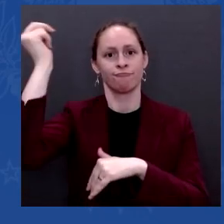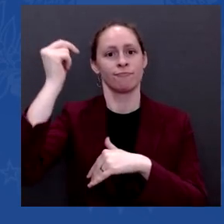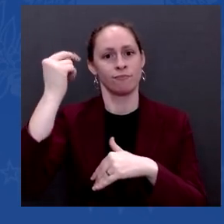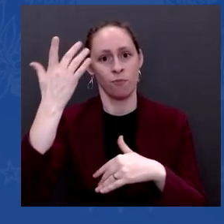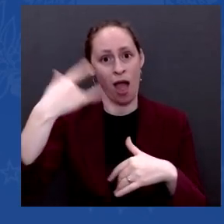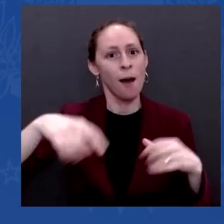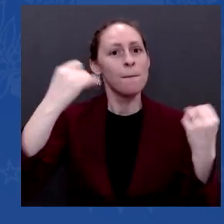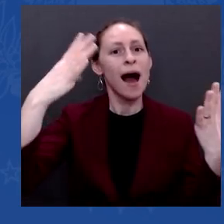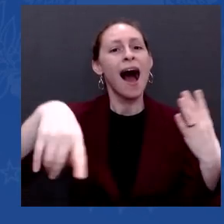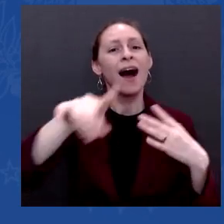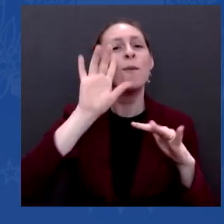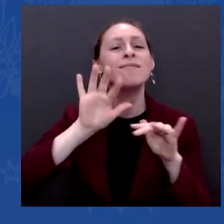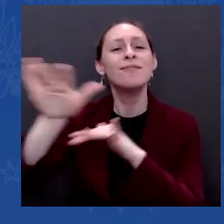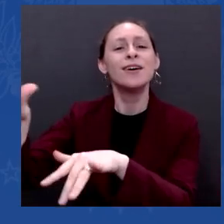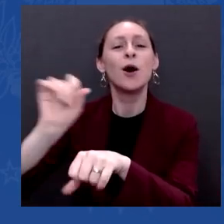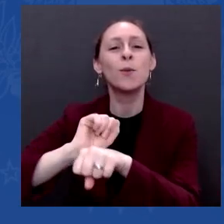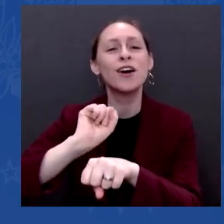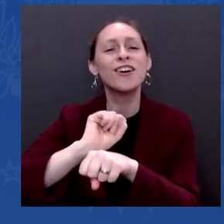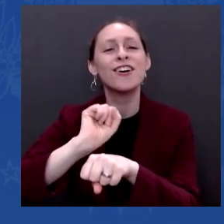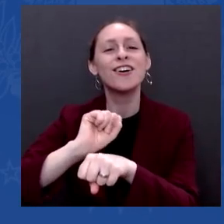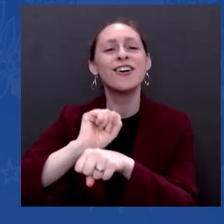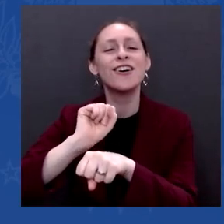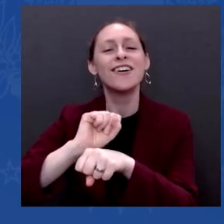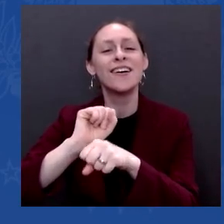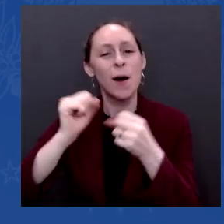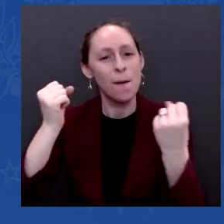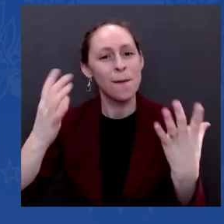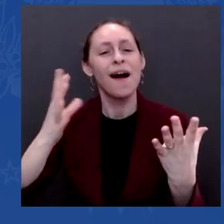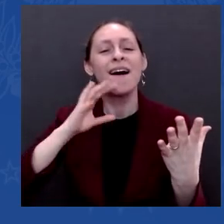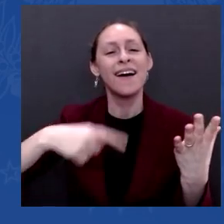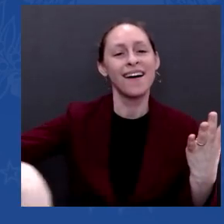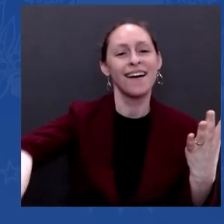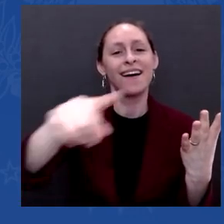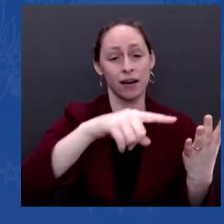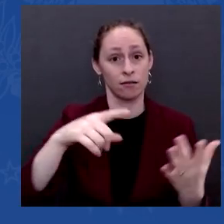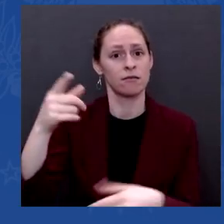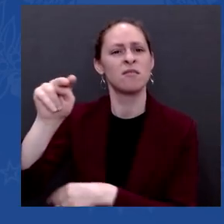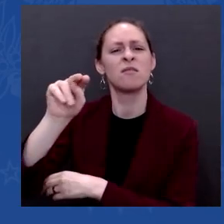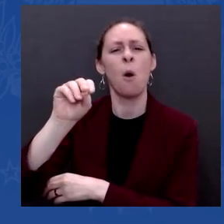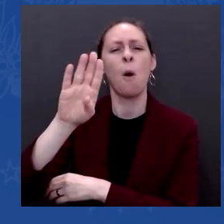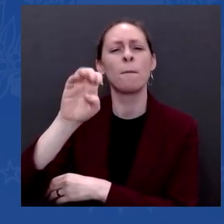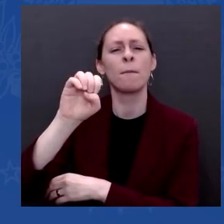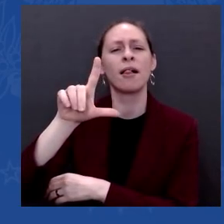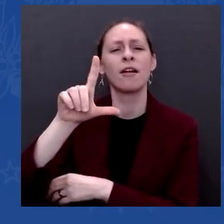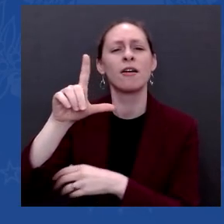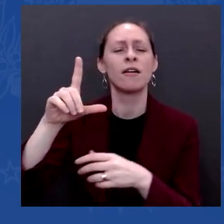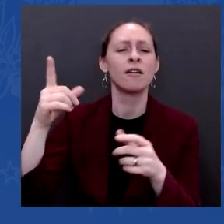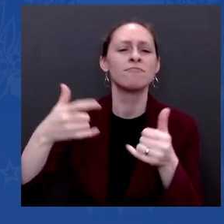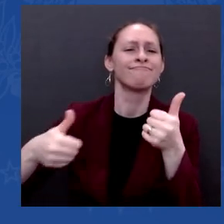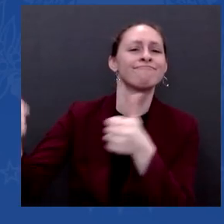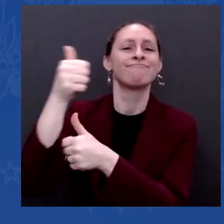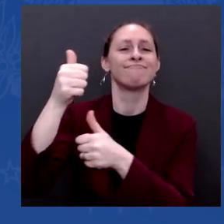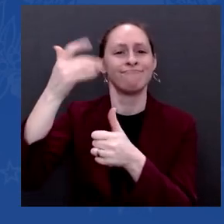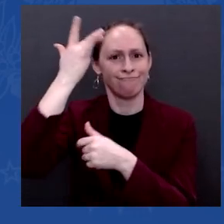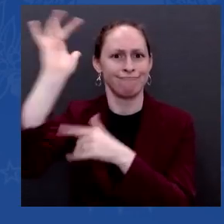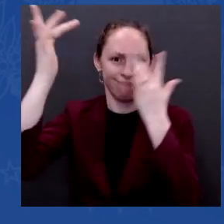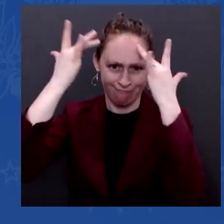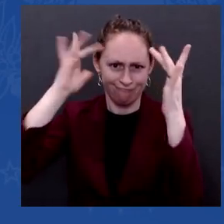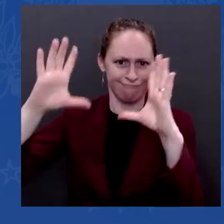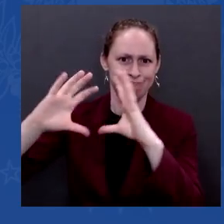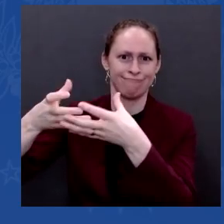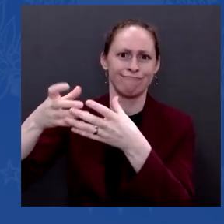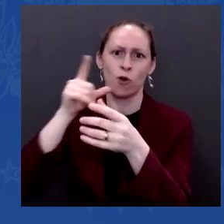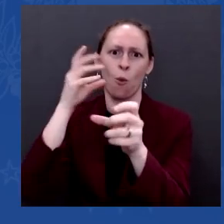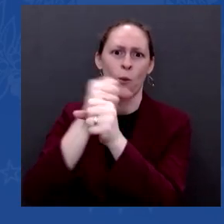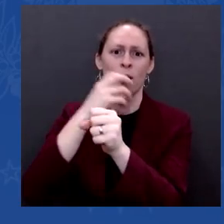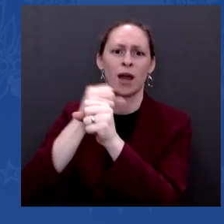-term inflationary pressure. The bottom line, if price increases are what you're worried about, the